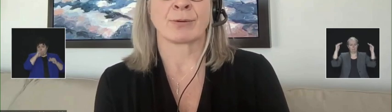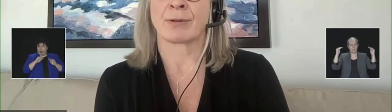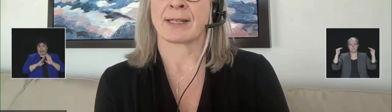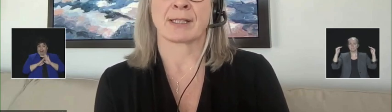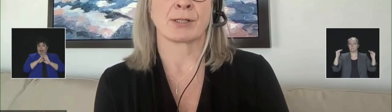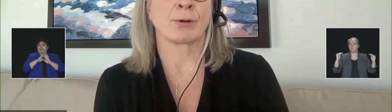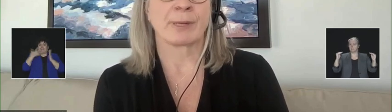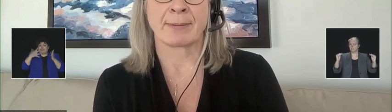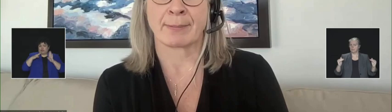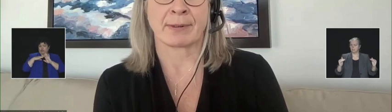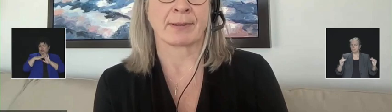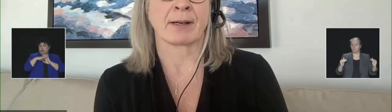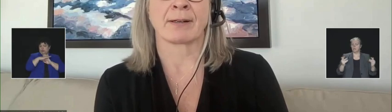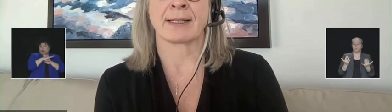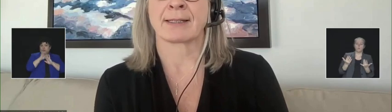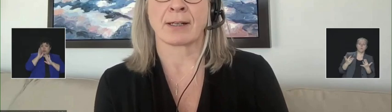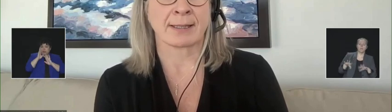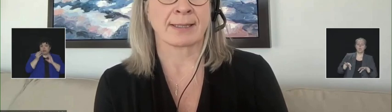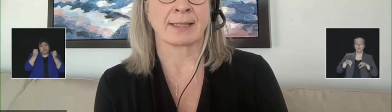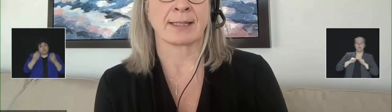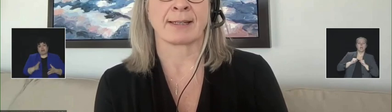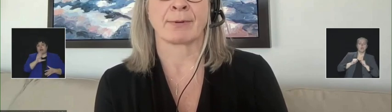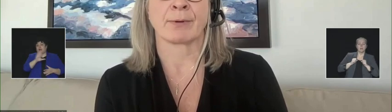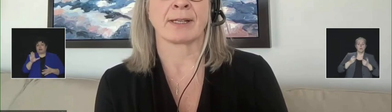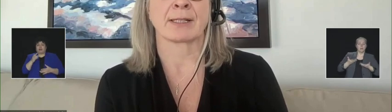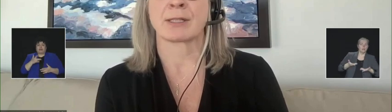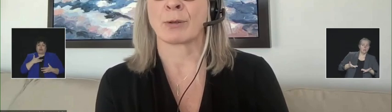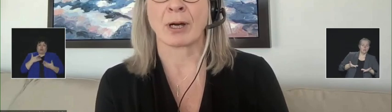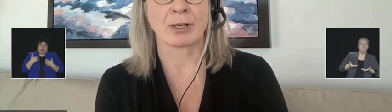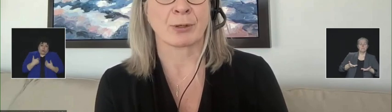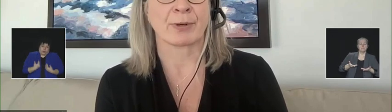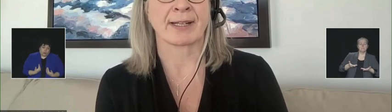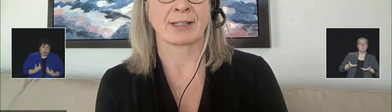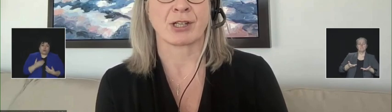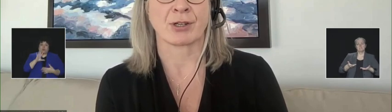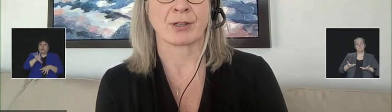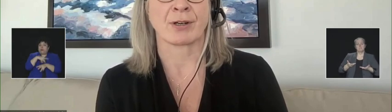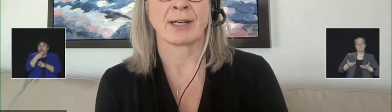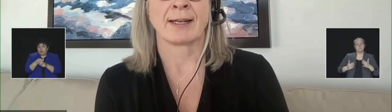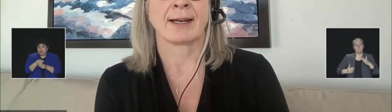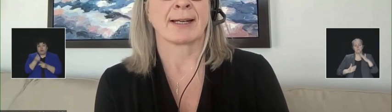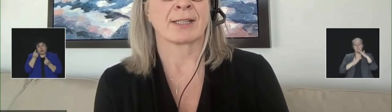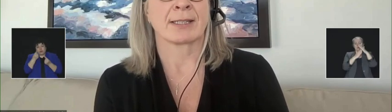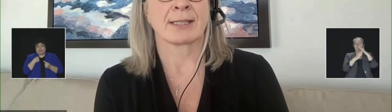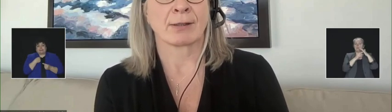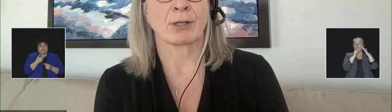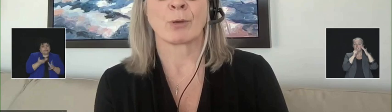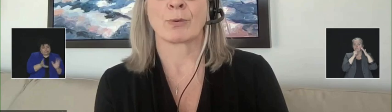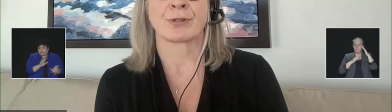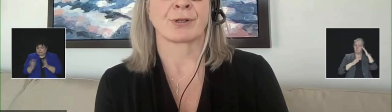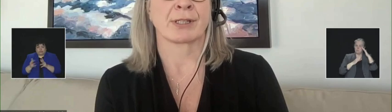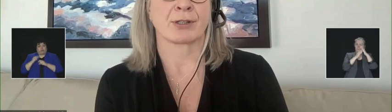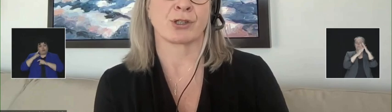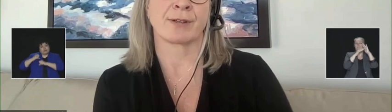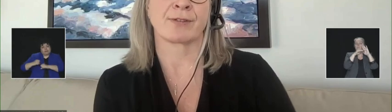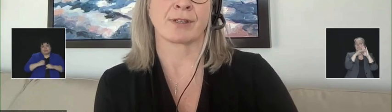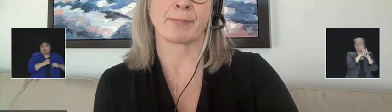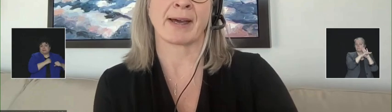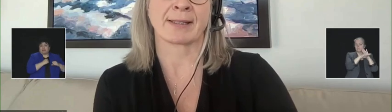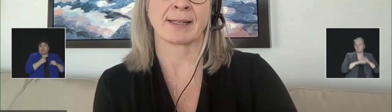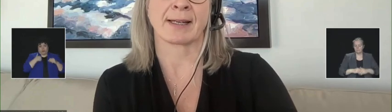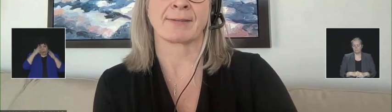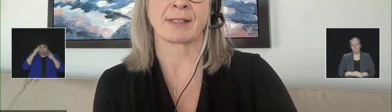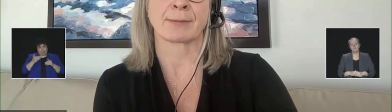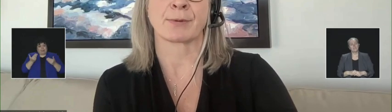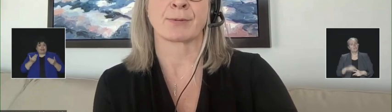I know that so many people are exhausted and have been working so hard to protect each other. I sincerely hope we're starting to shift